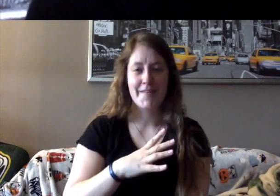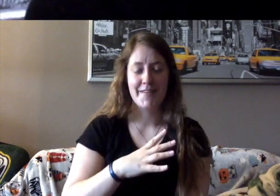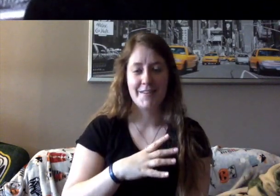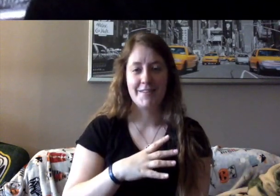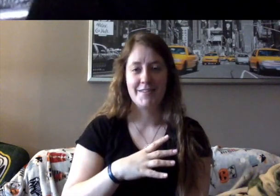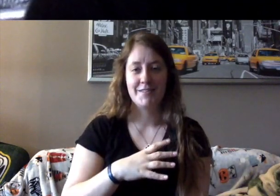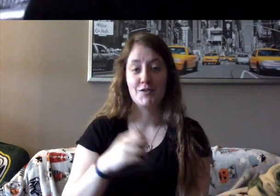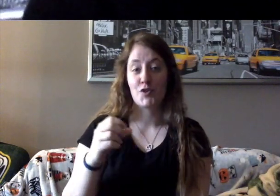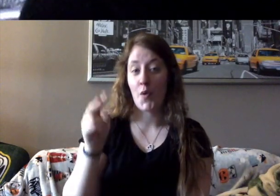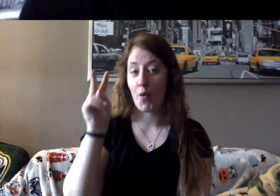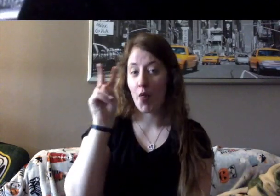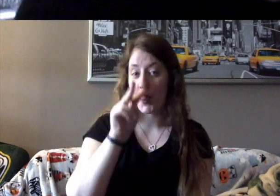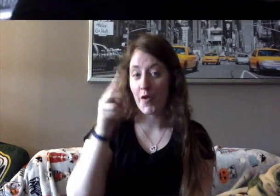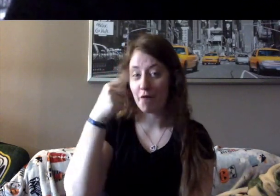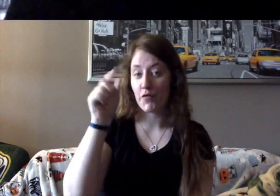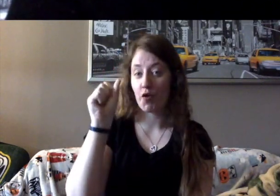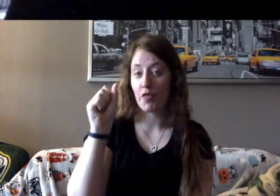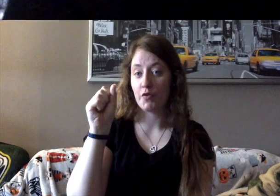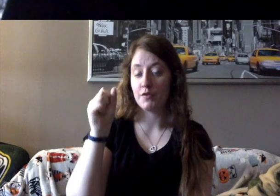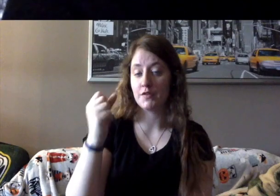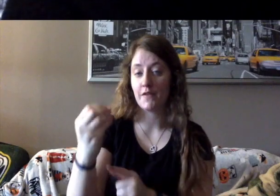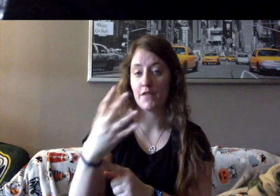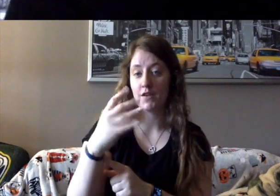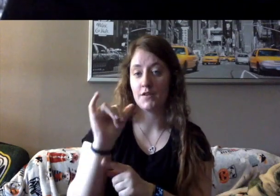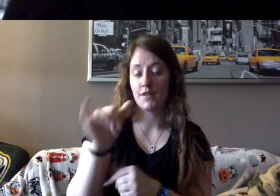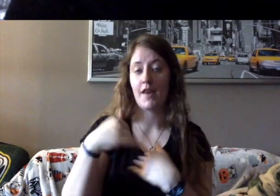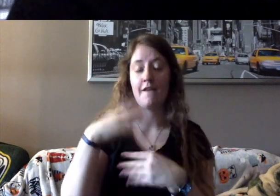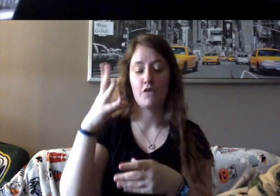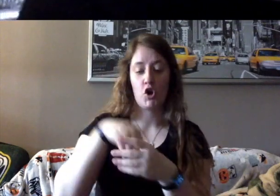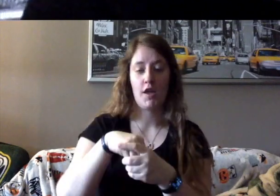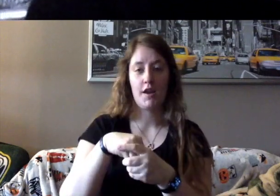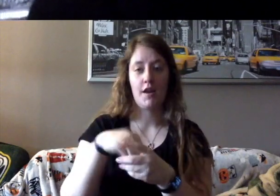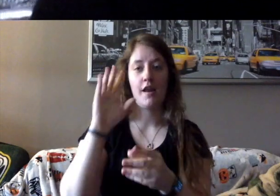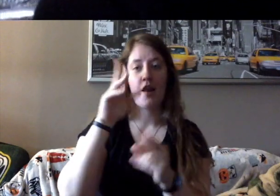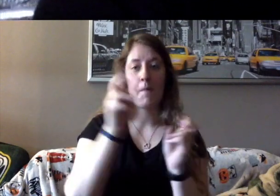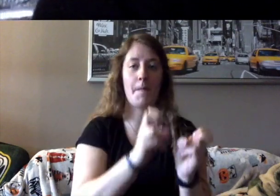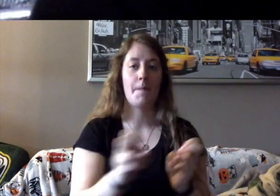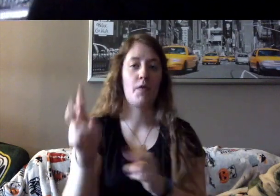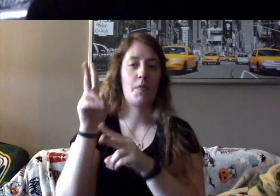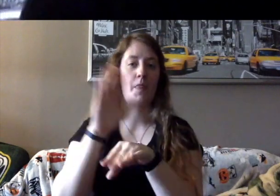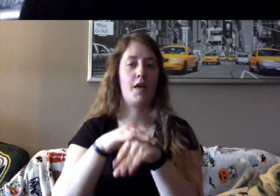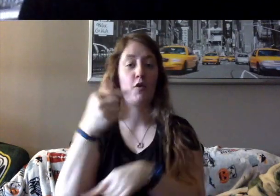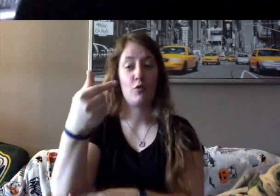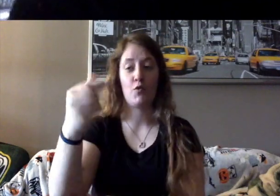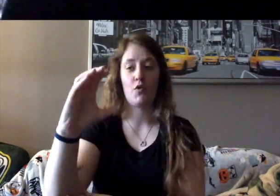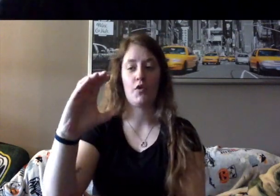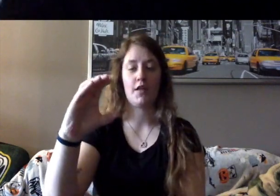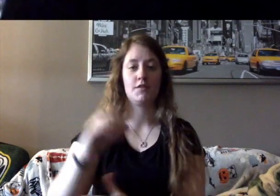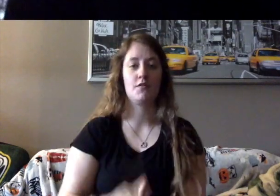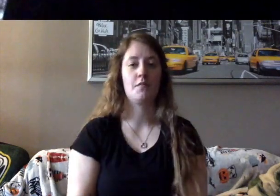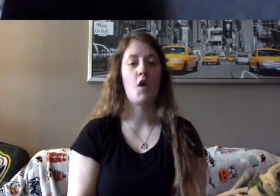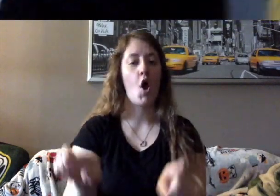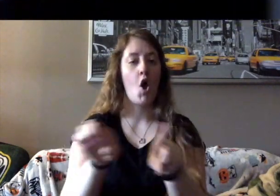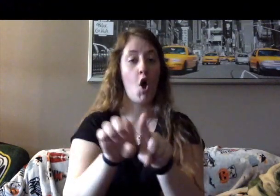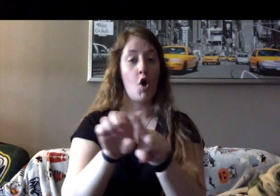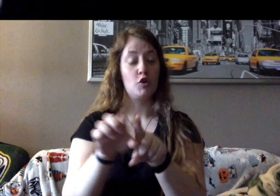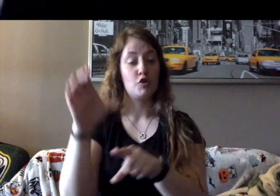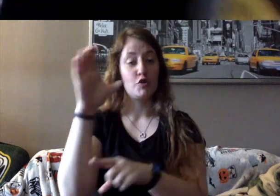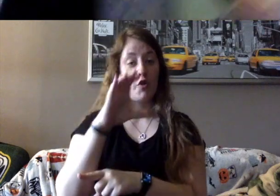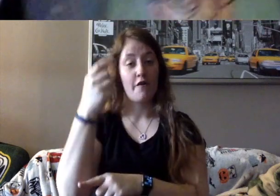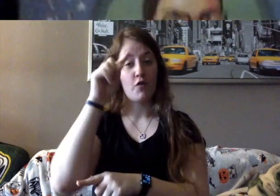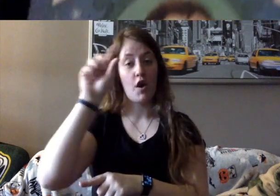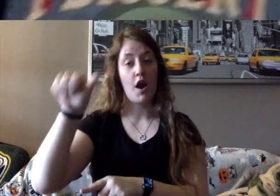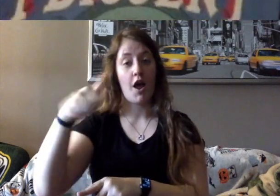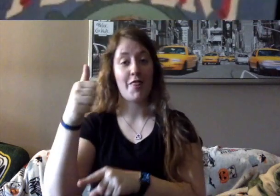that have her in it, and I will be posting those on Google Classroom. Also, look for other activities that will be